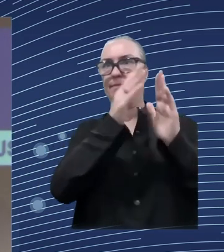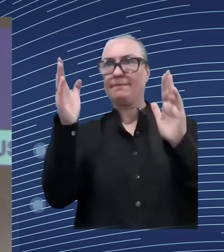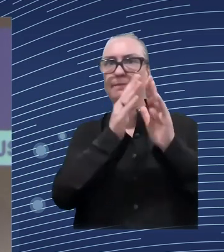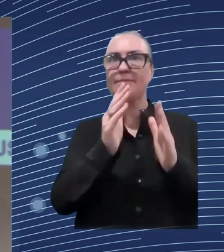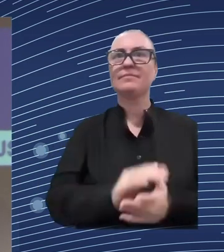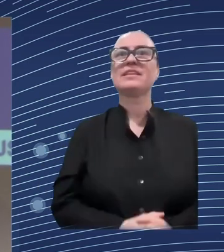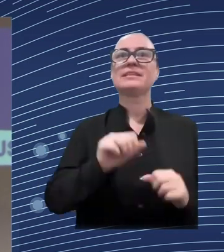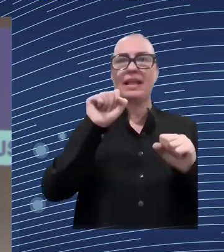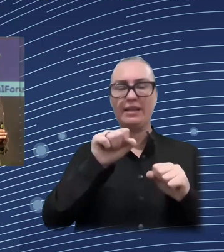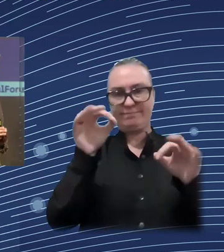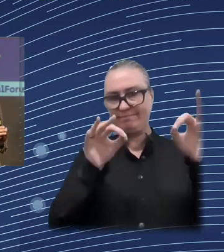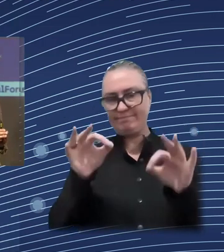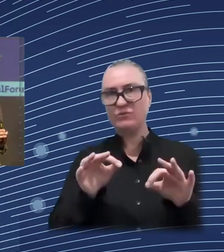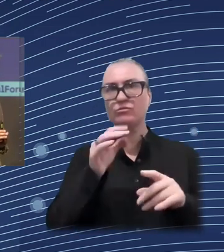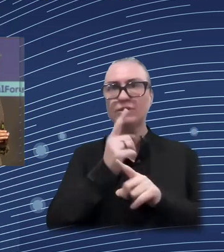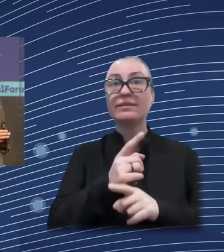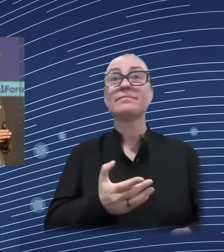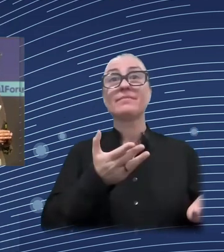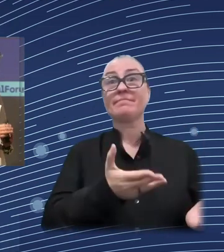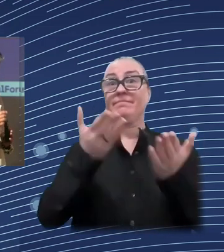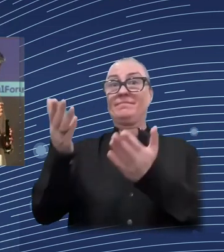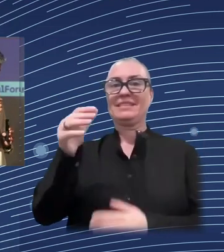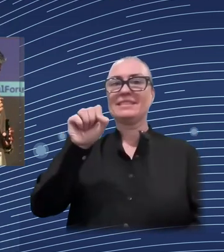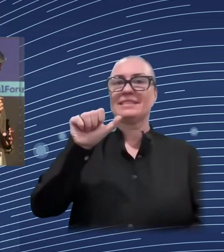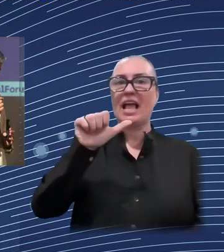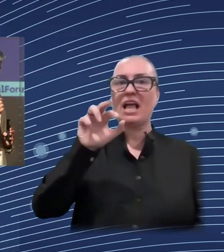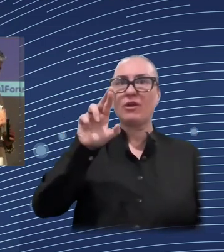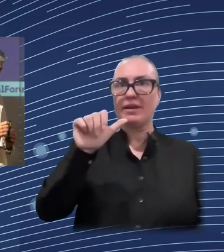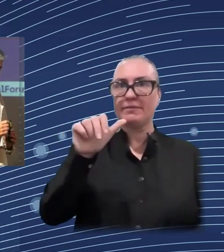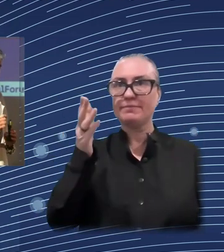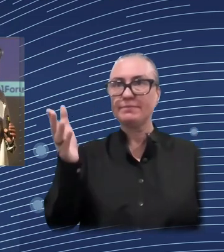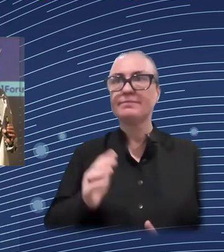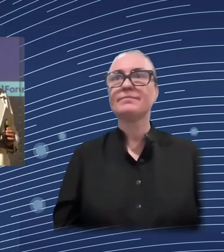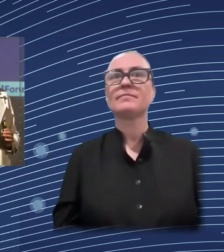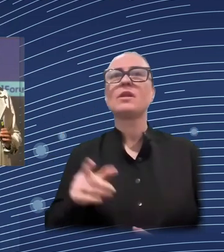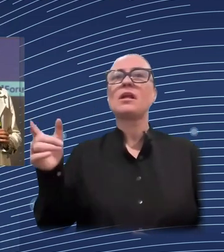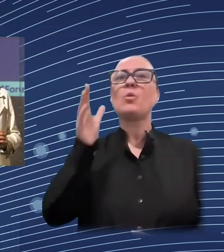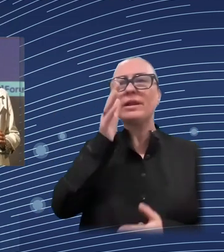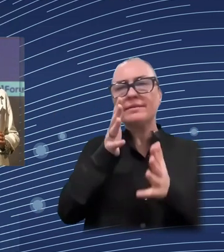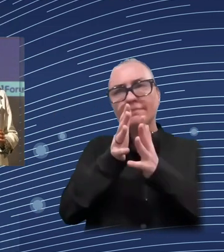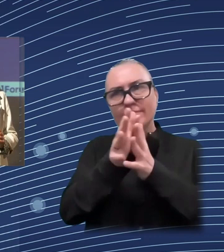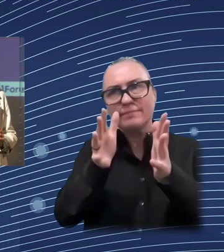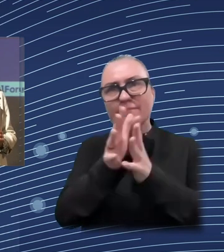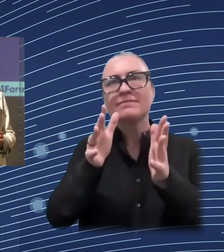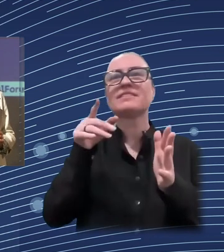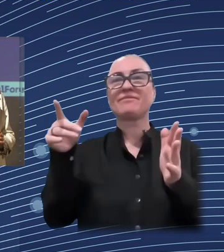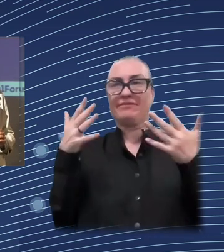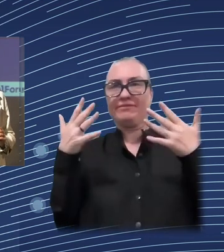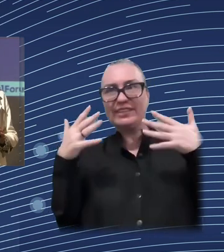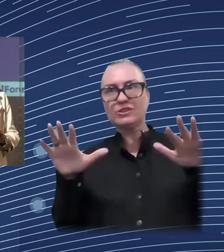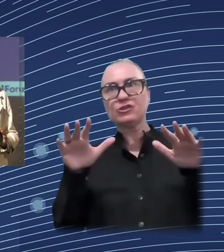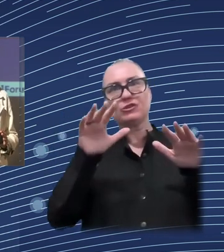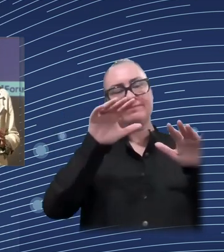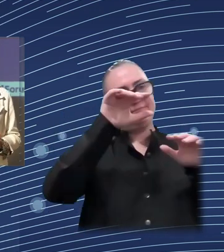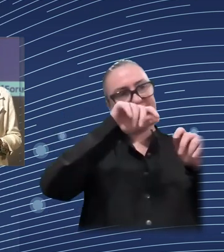to evaluate the impact of particular interventions, which means first that